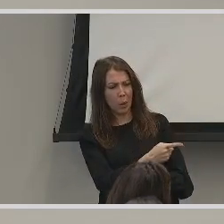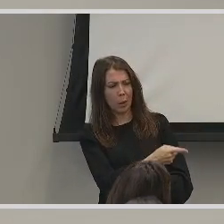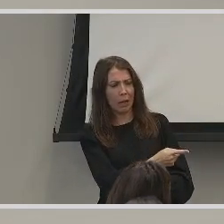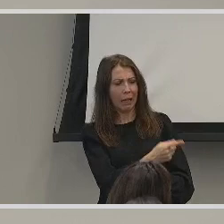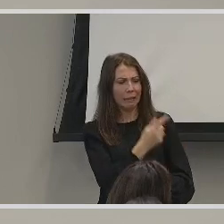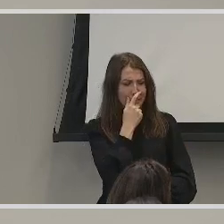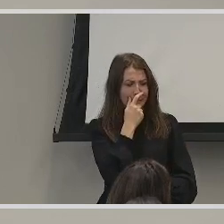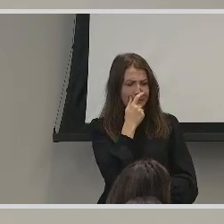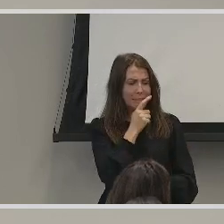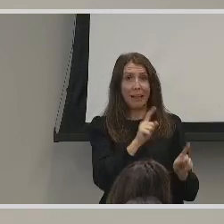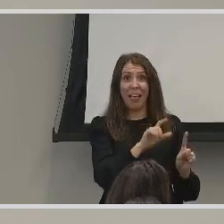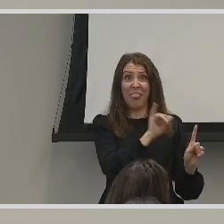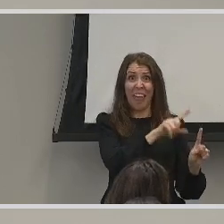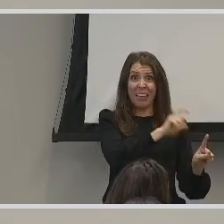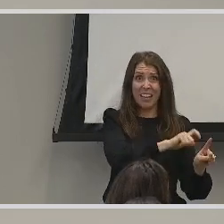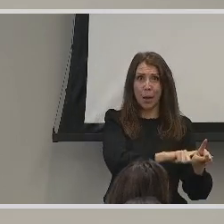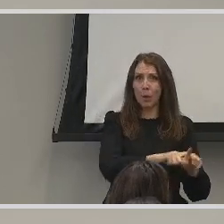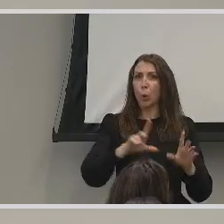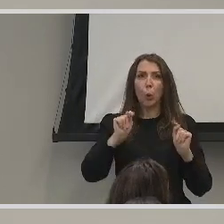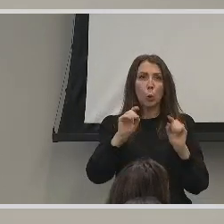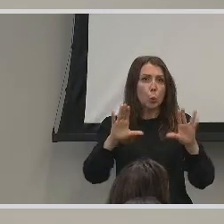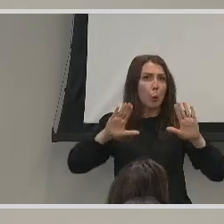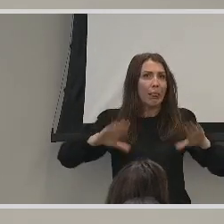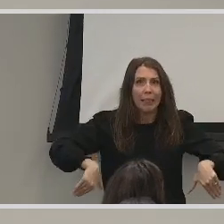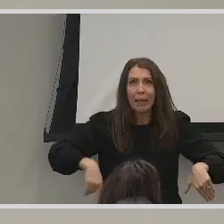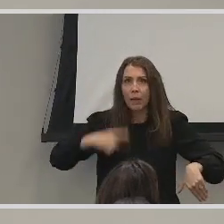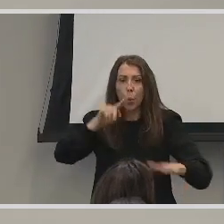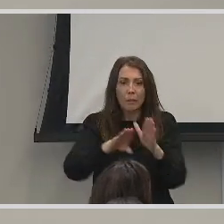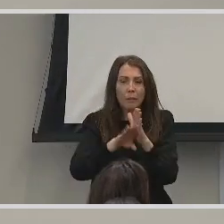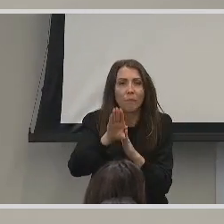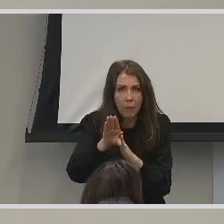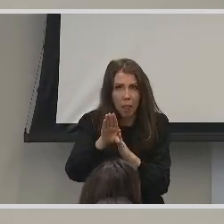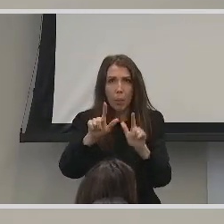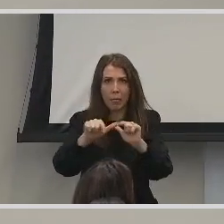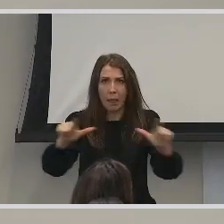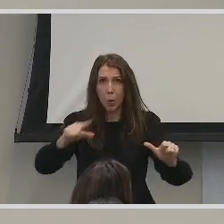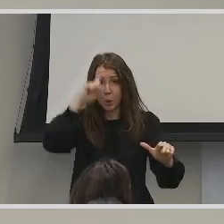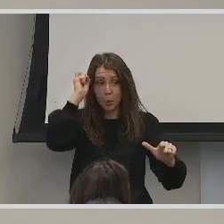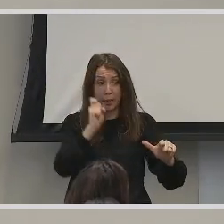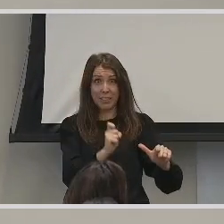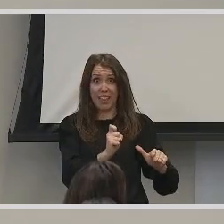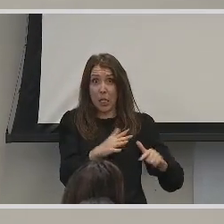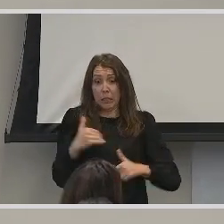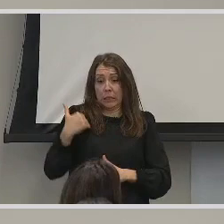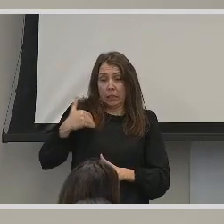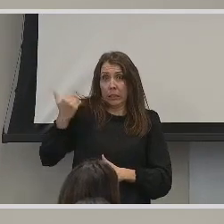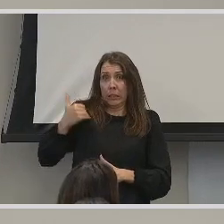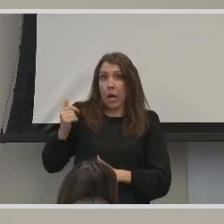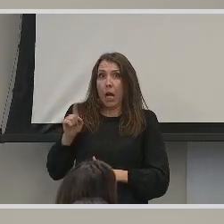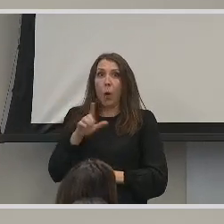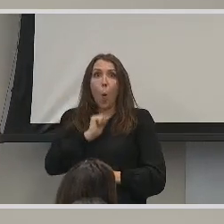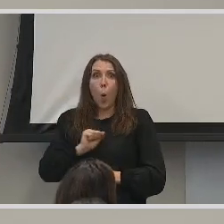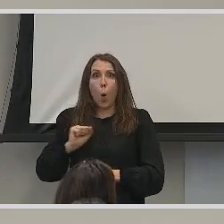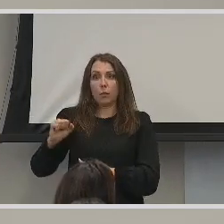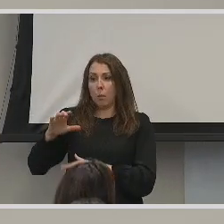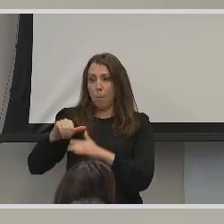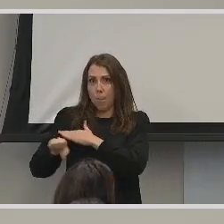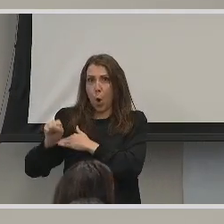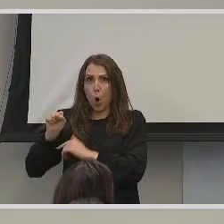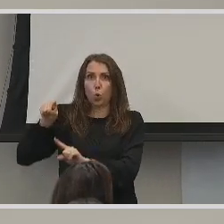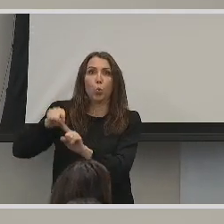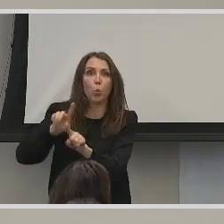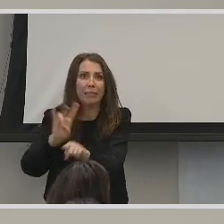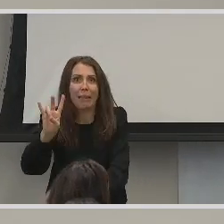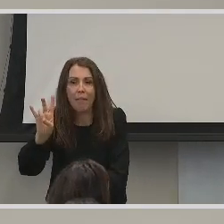to develop a foundation in any language because the critical period has already passed. So, for that reason, there's so many